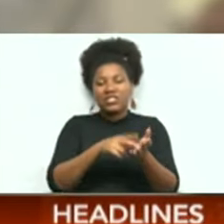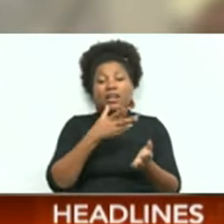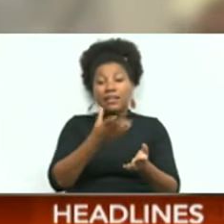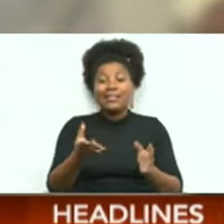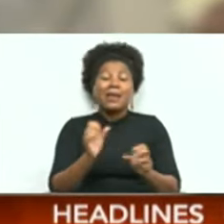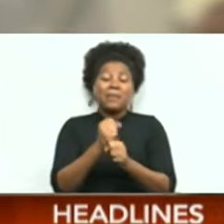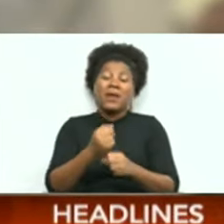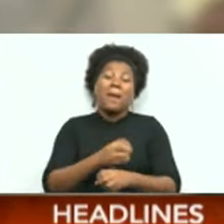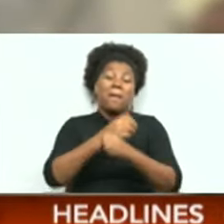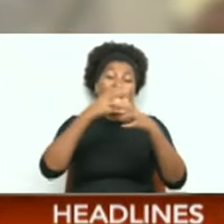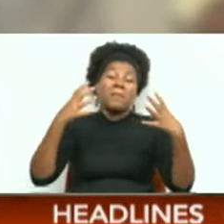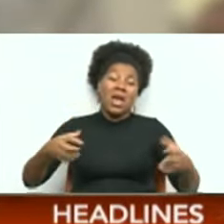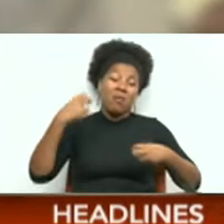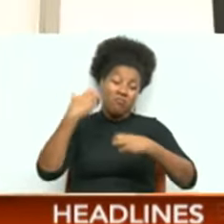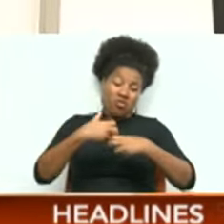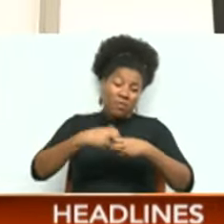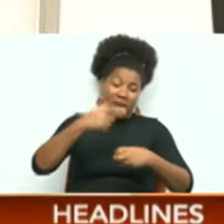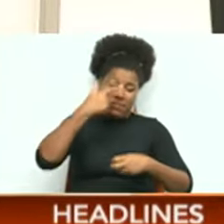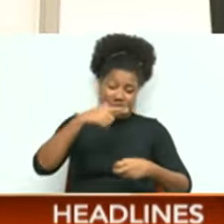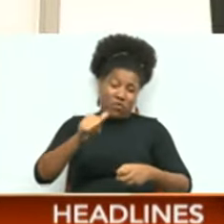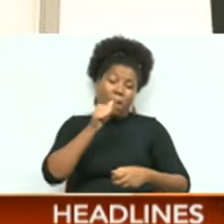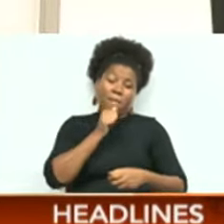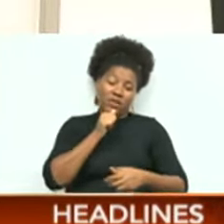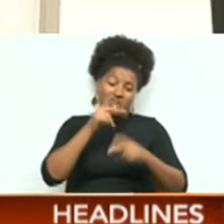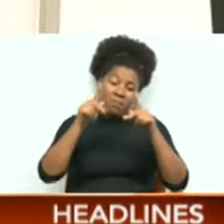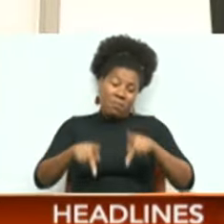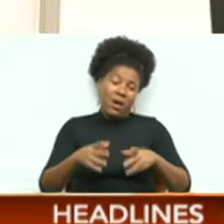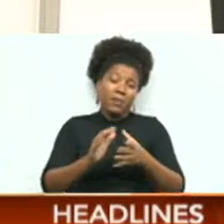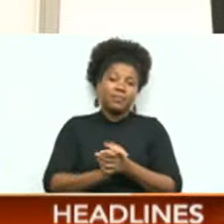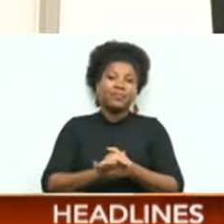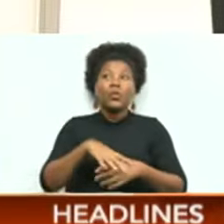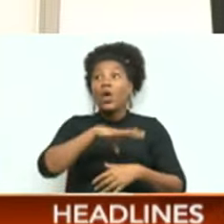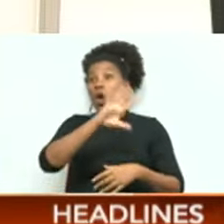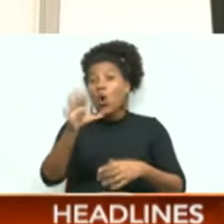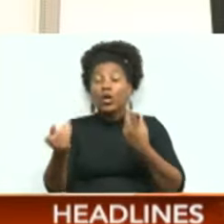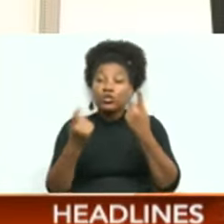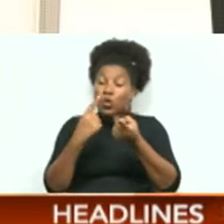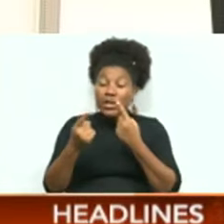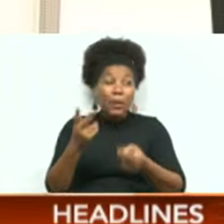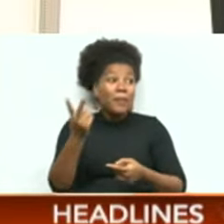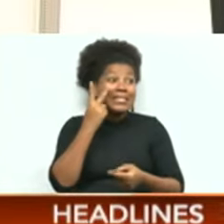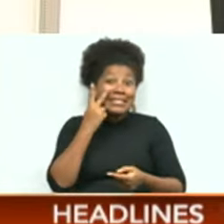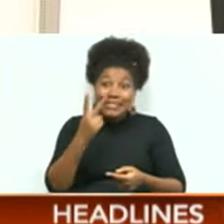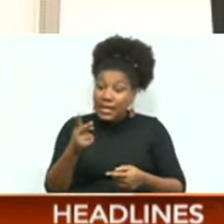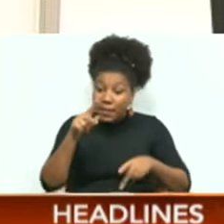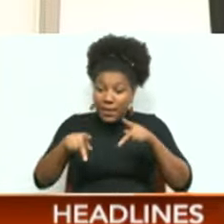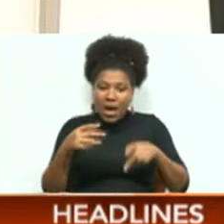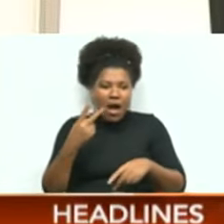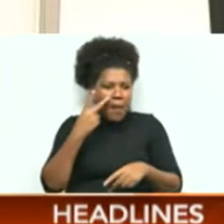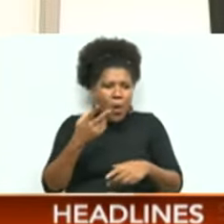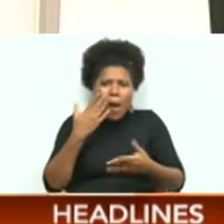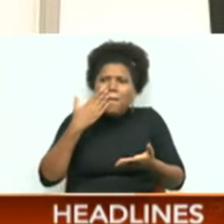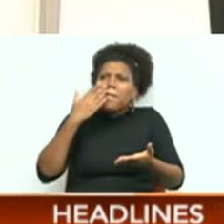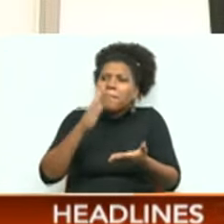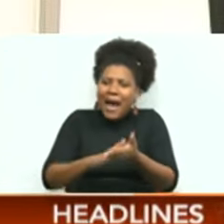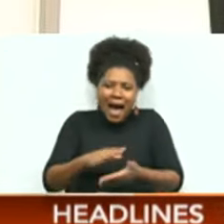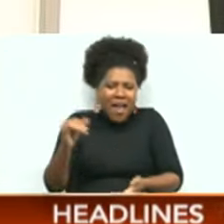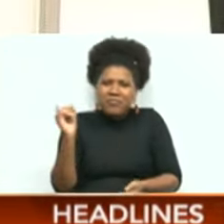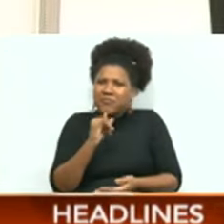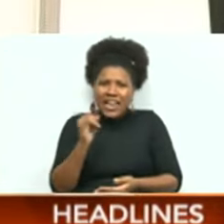major damage to patients. We all talk about it because we all see patients and they're coming in with rampant infections.